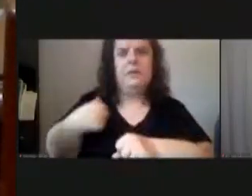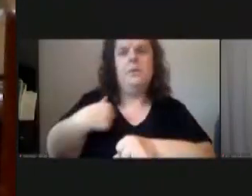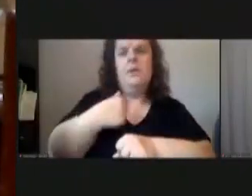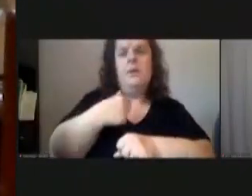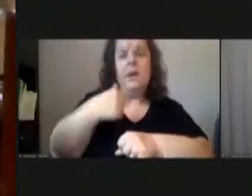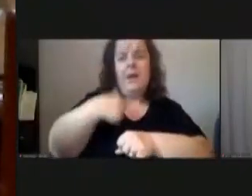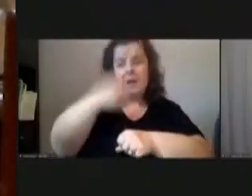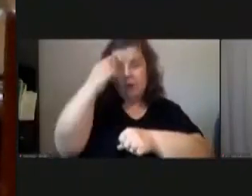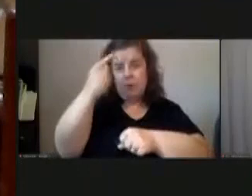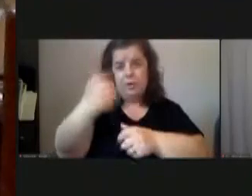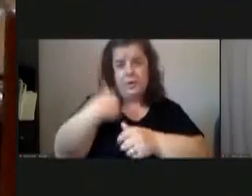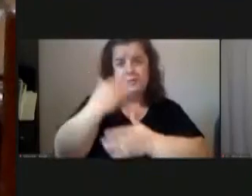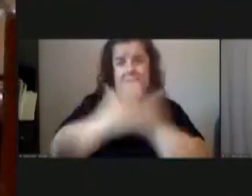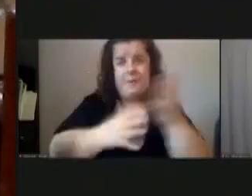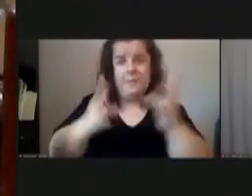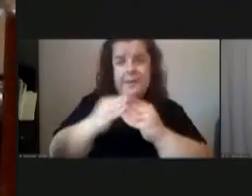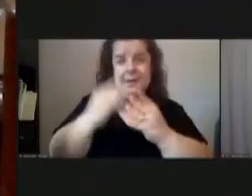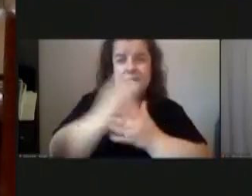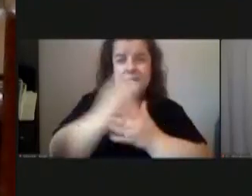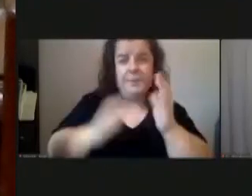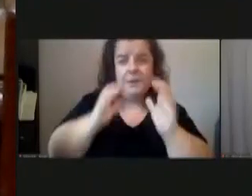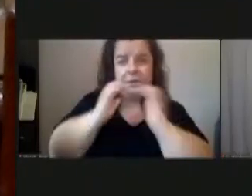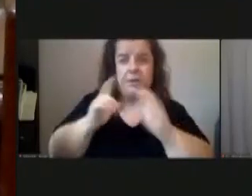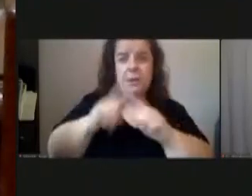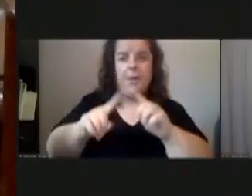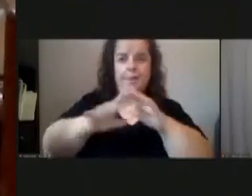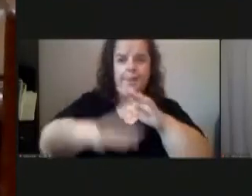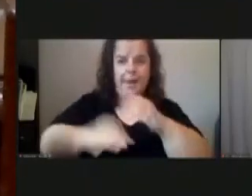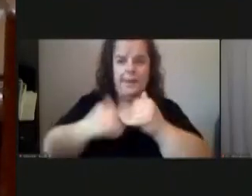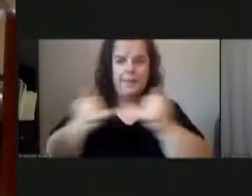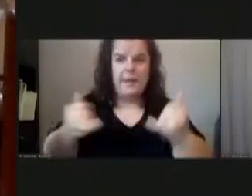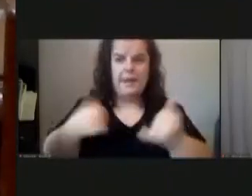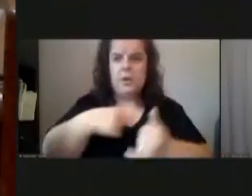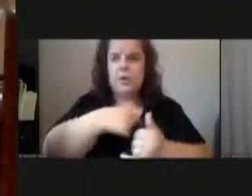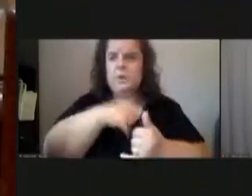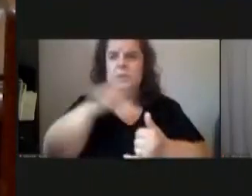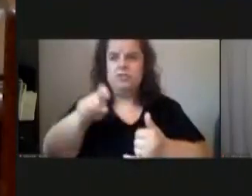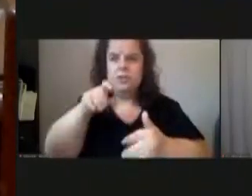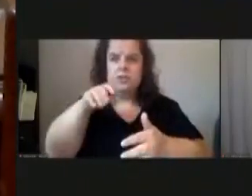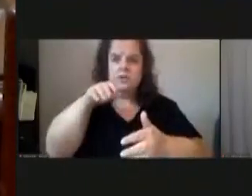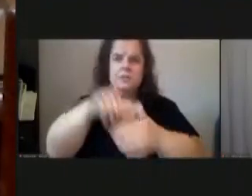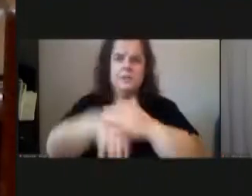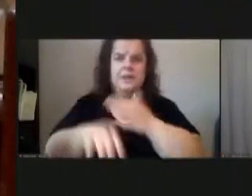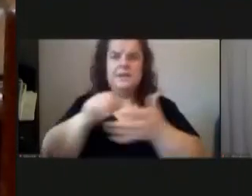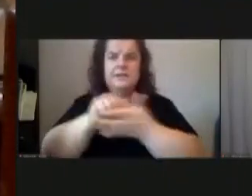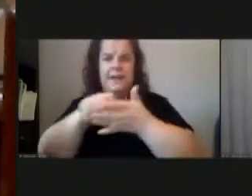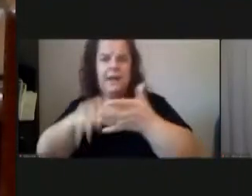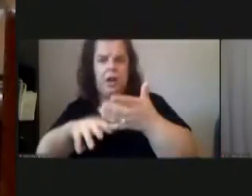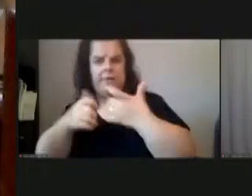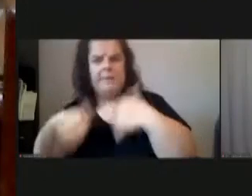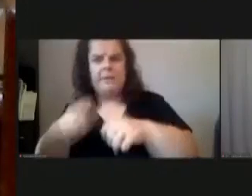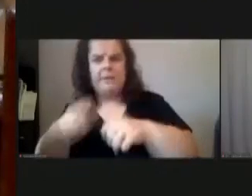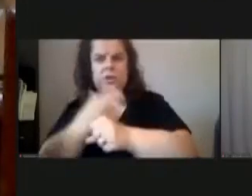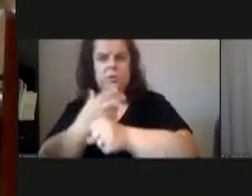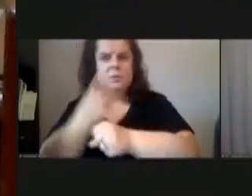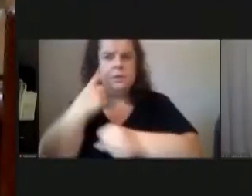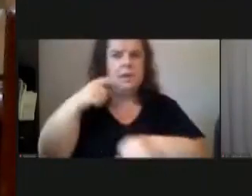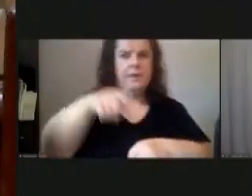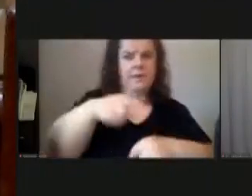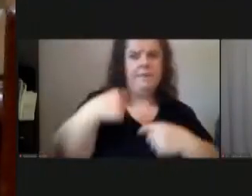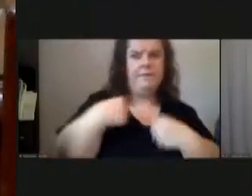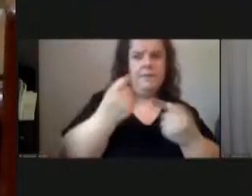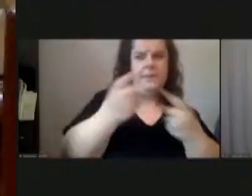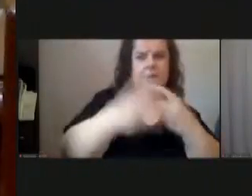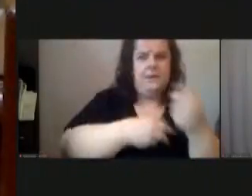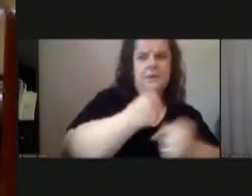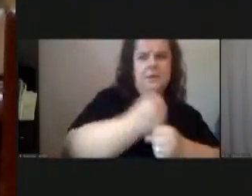i know you've had some conversations with them but the bottom line is we shouldn't be coming in taking fields off of somebody who's been using it for years and the squirrel little dynamos